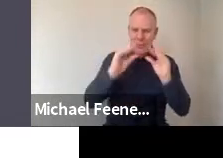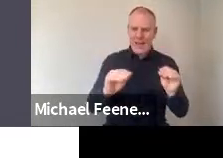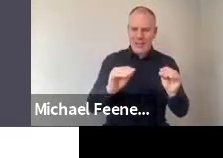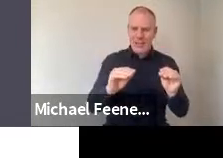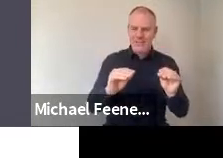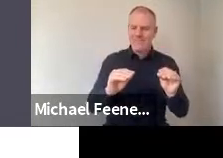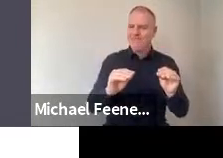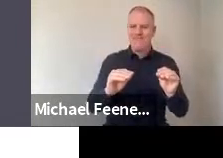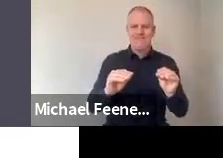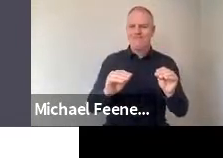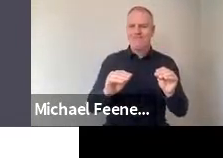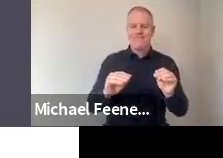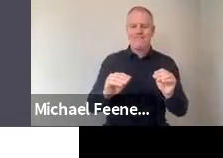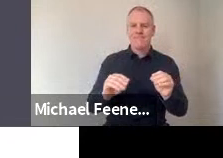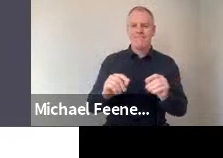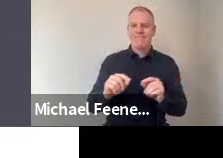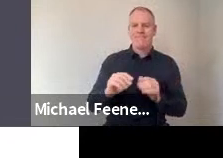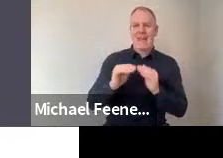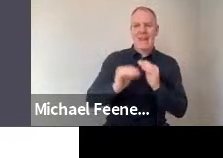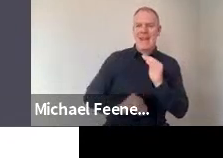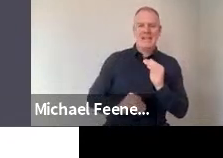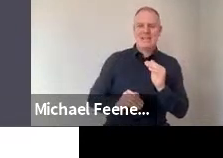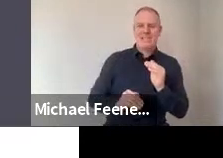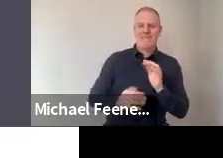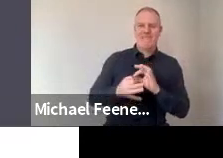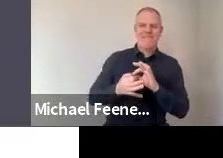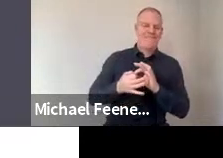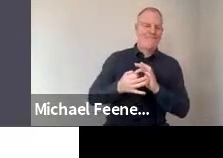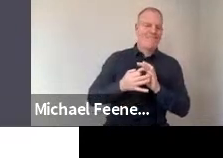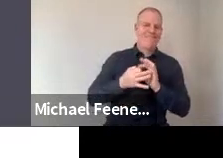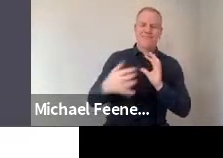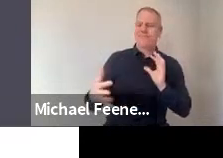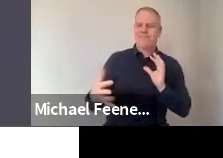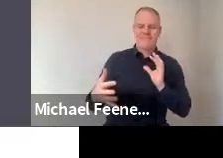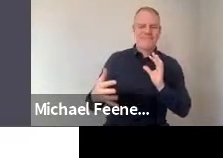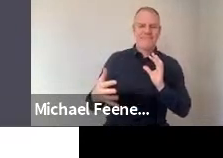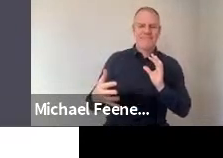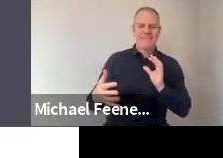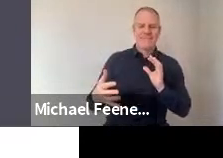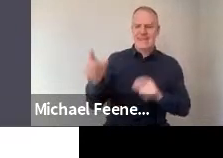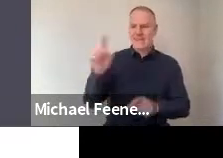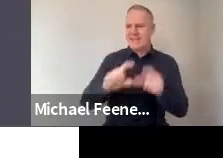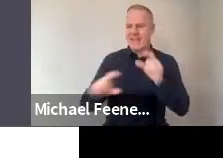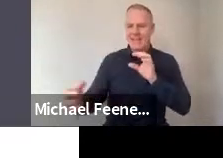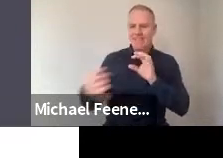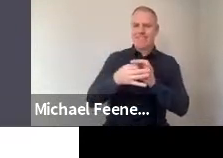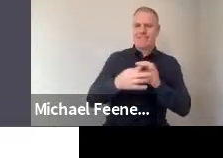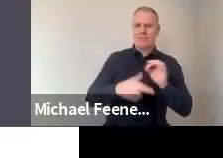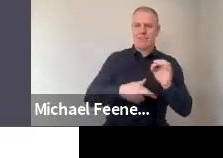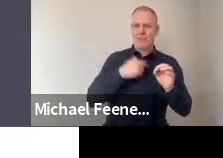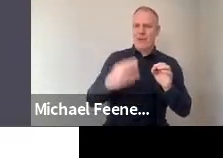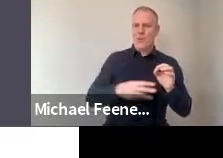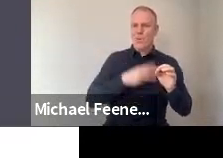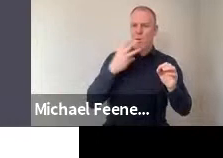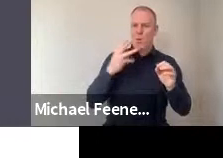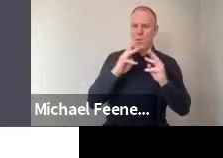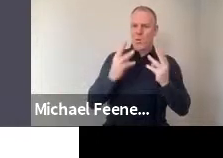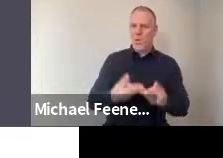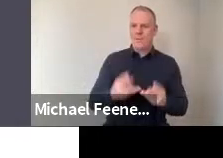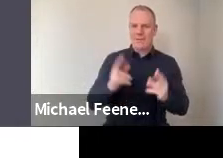levels of education were less positive in terms of seeing science as a kind of real world practical